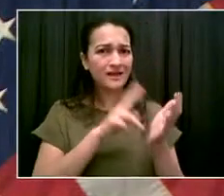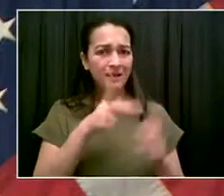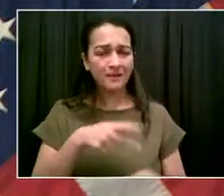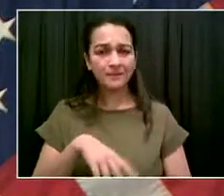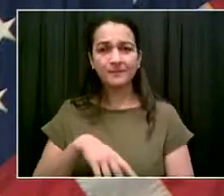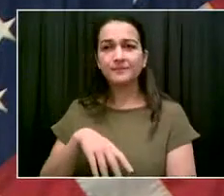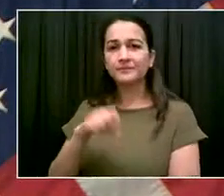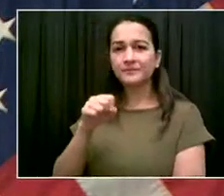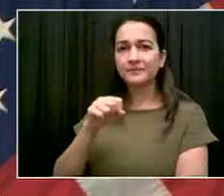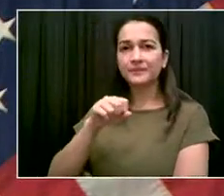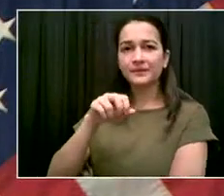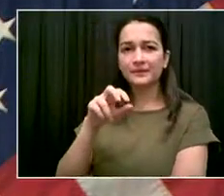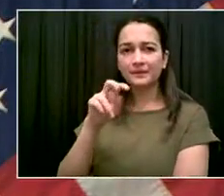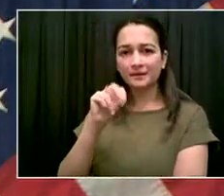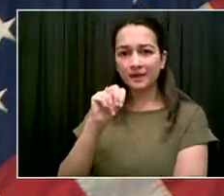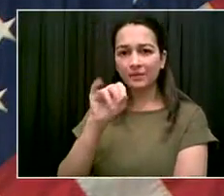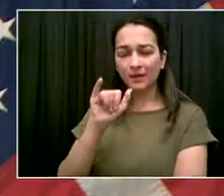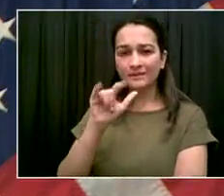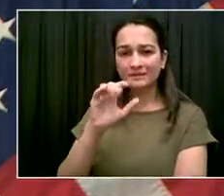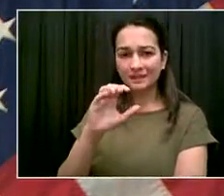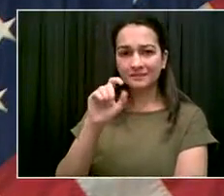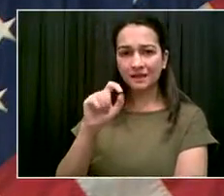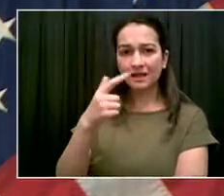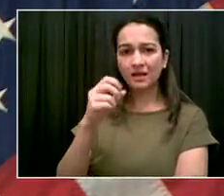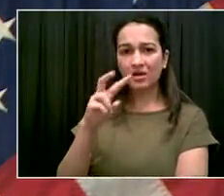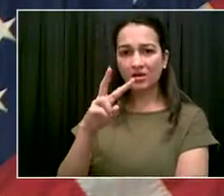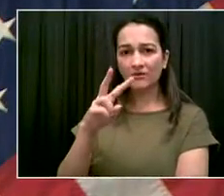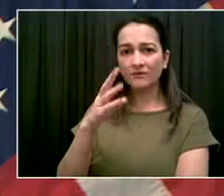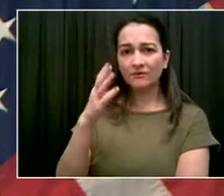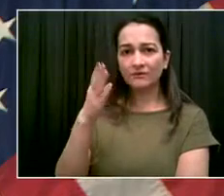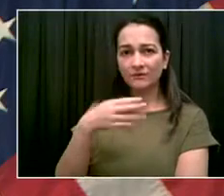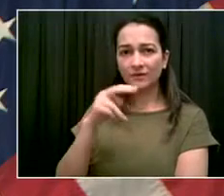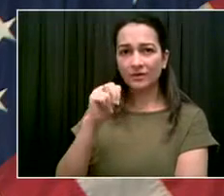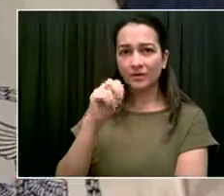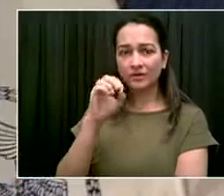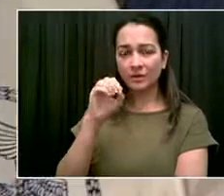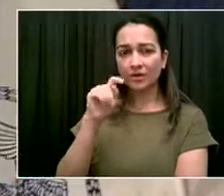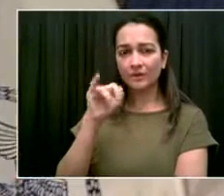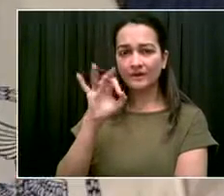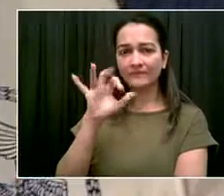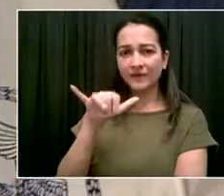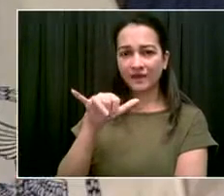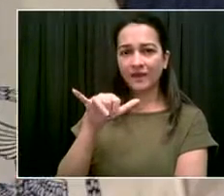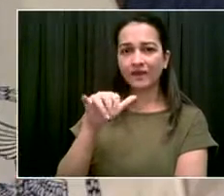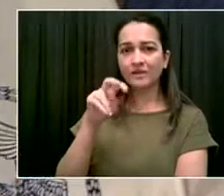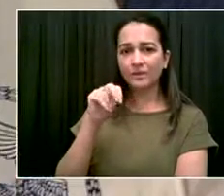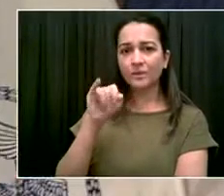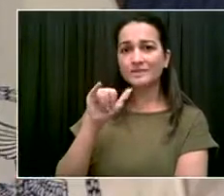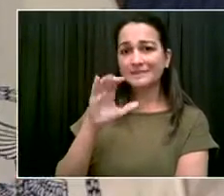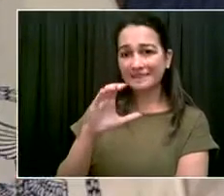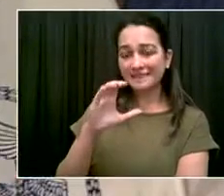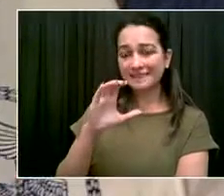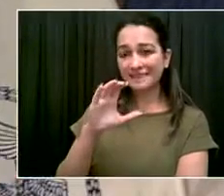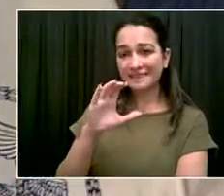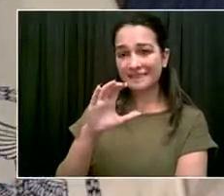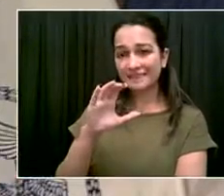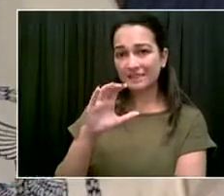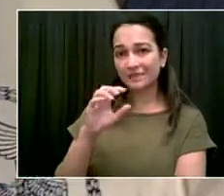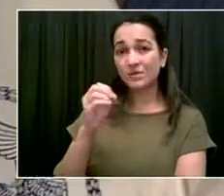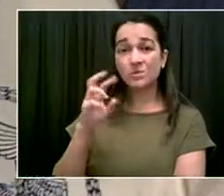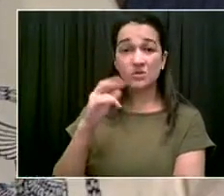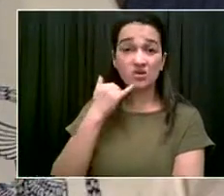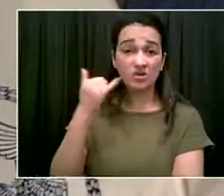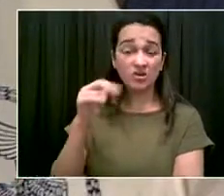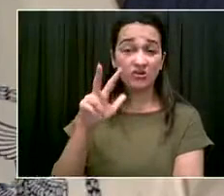notifynyc or call 311 to sign up for notify. And you get constant updates as they come in, but I think everyone I know is doing a great job of